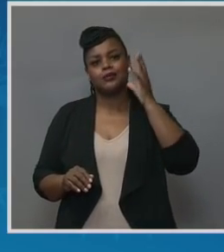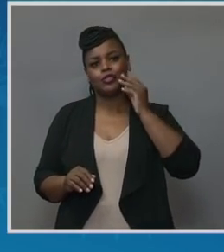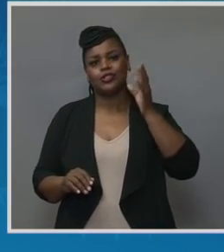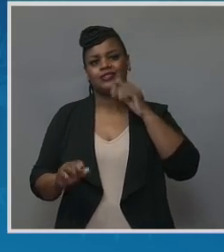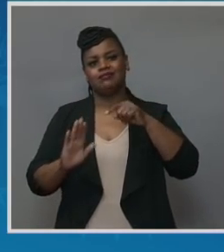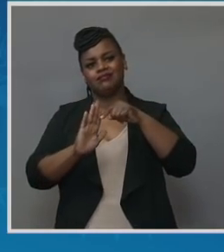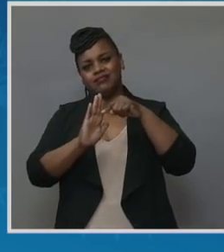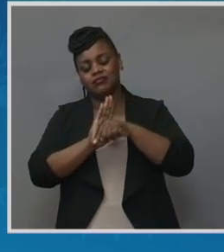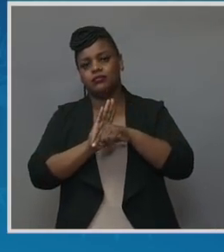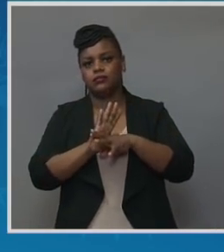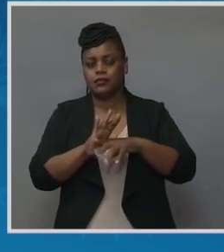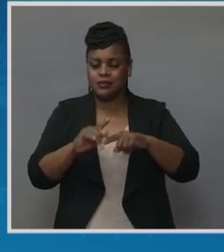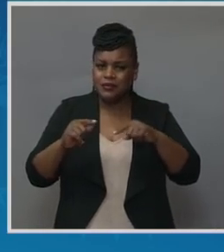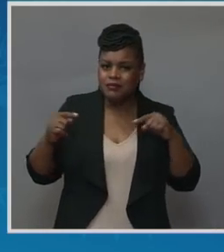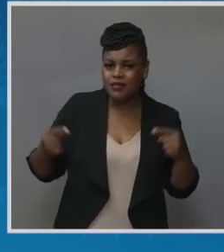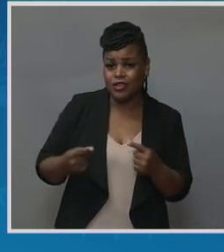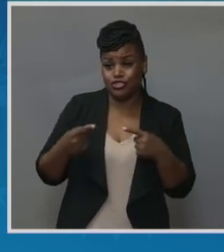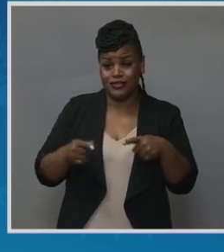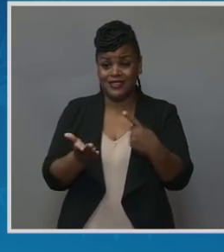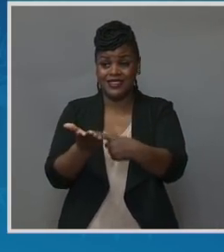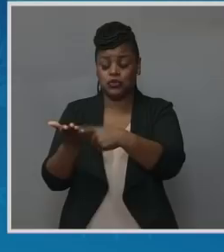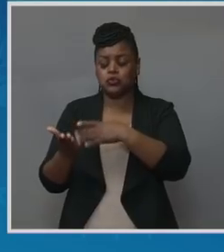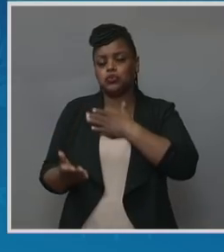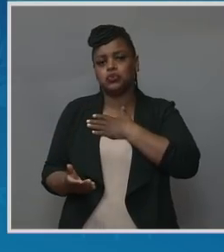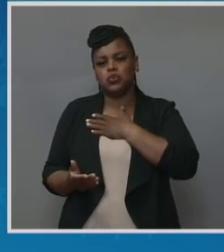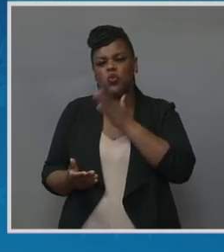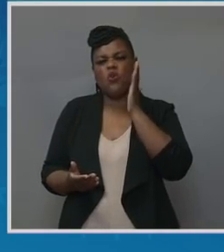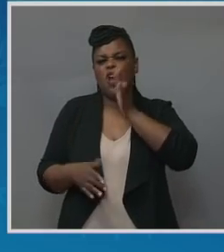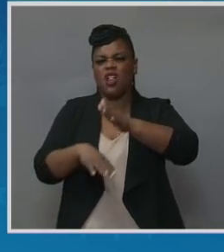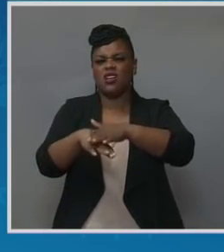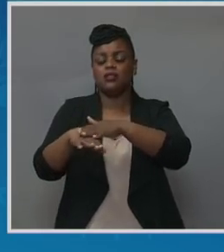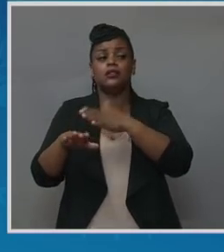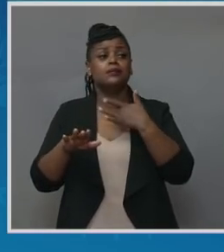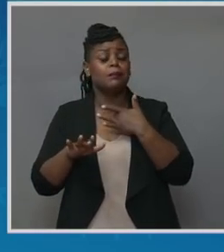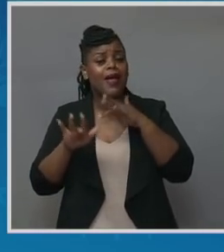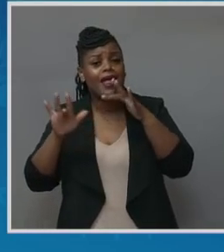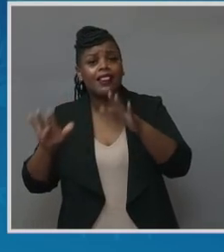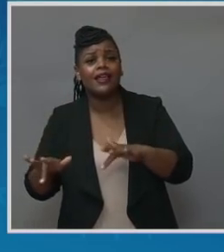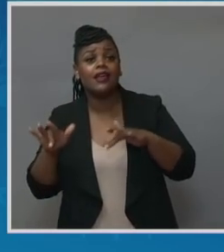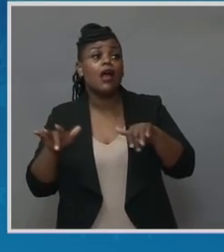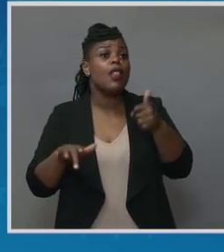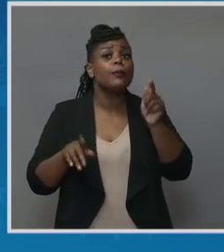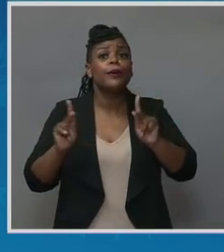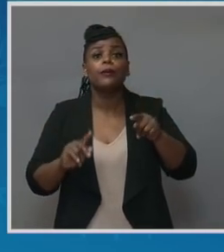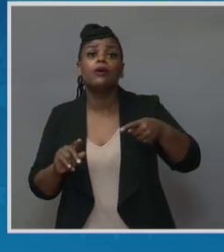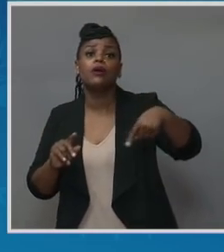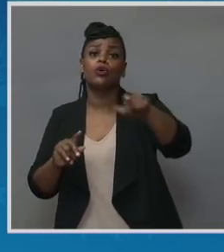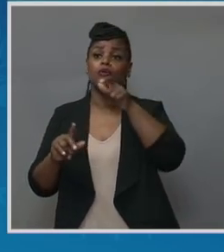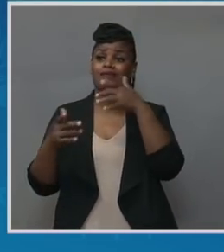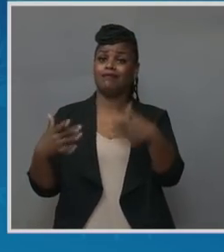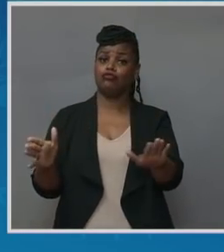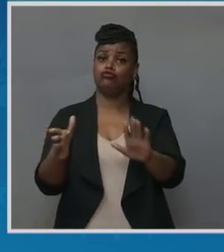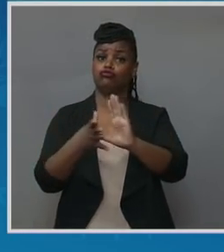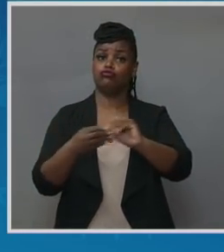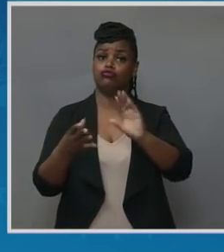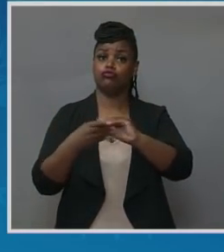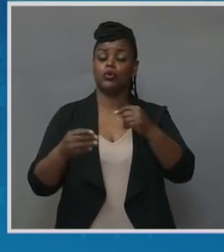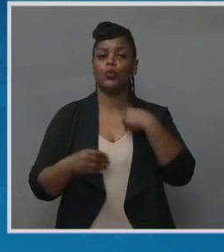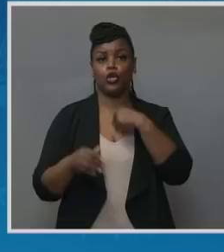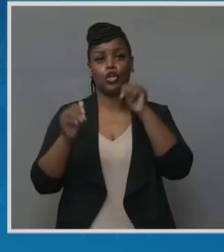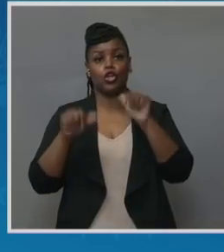great compassion for others whose stories you will lift up and strengthen. And